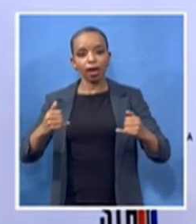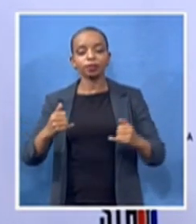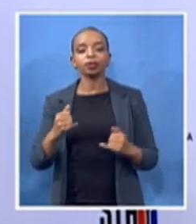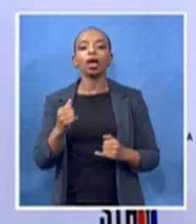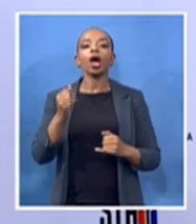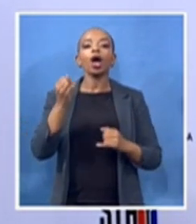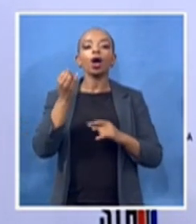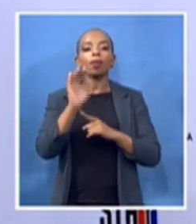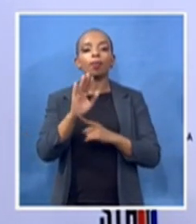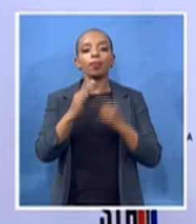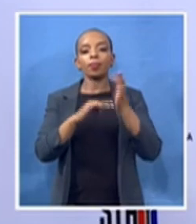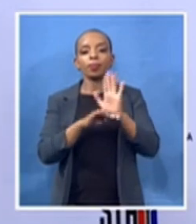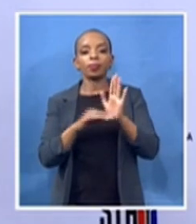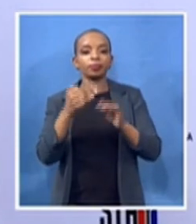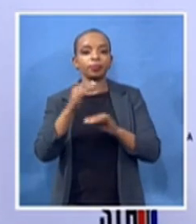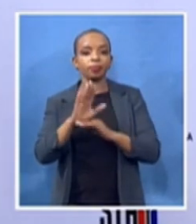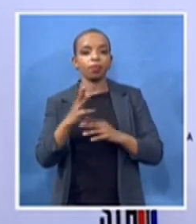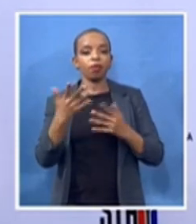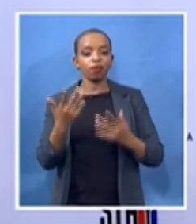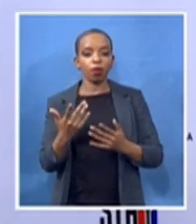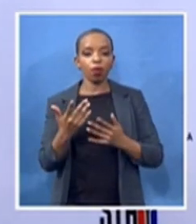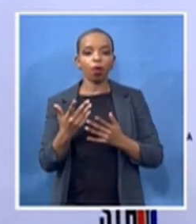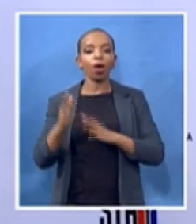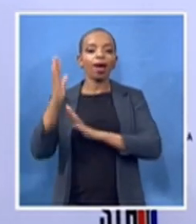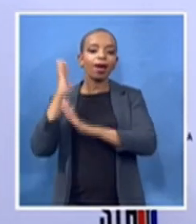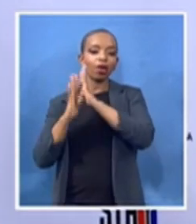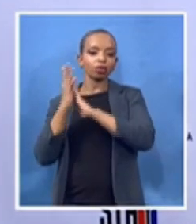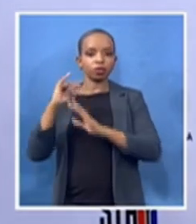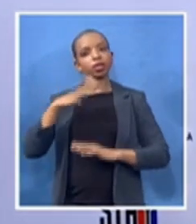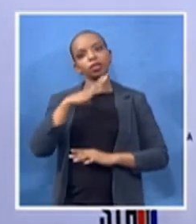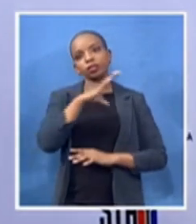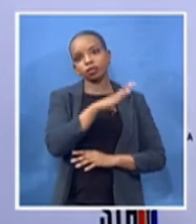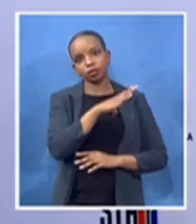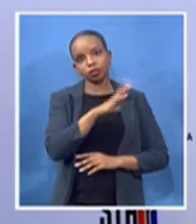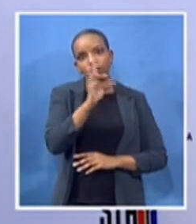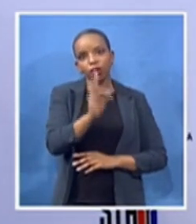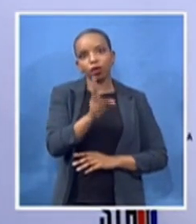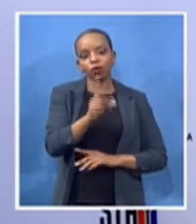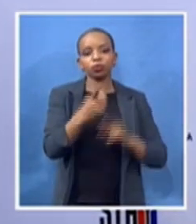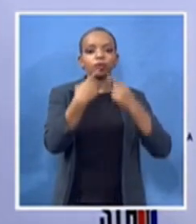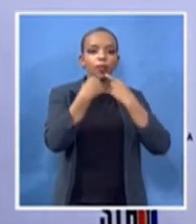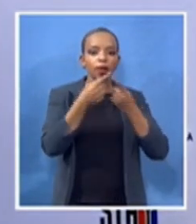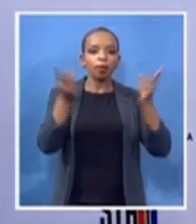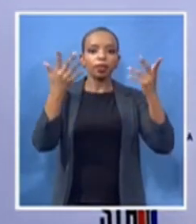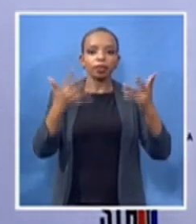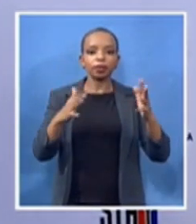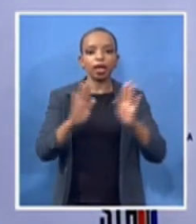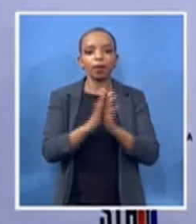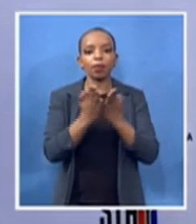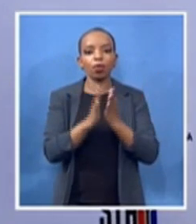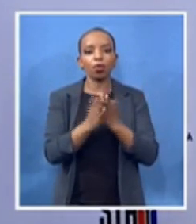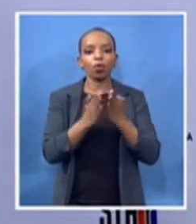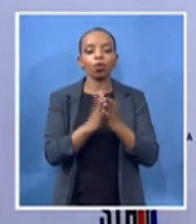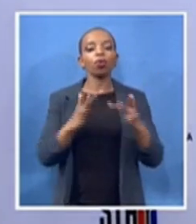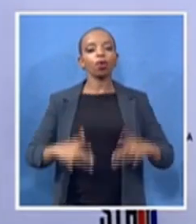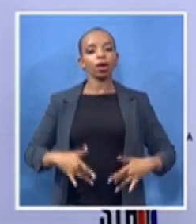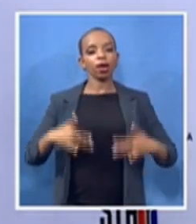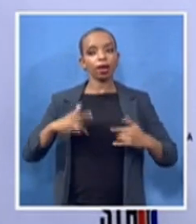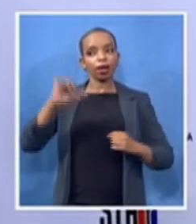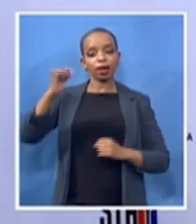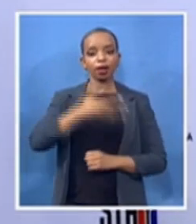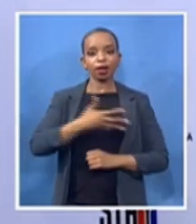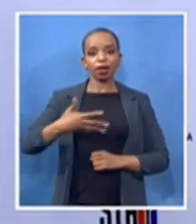and also publish a book on her life as well as the hosting of storytelling sessions